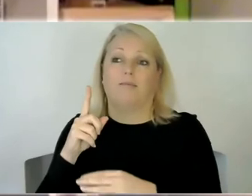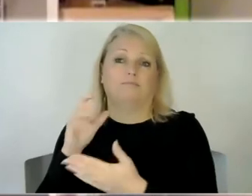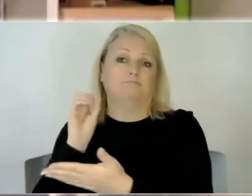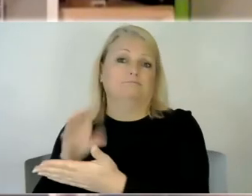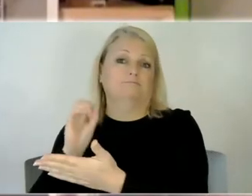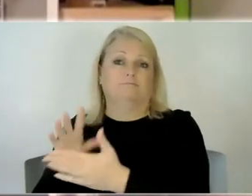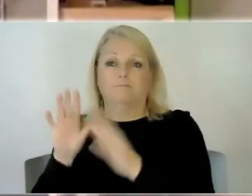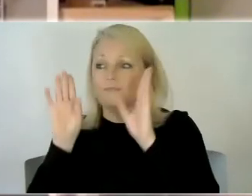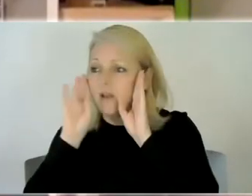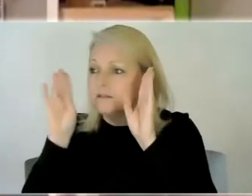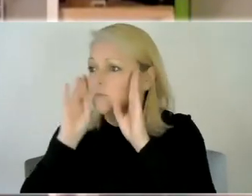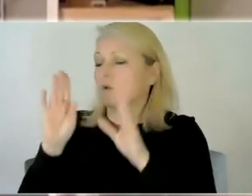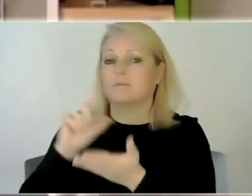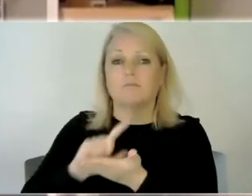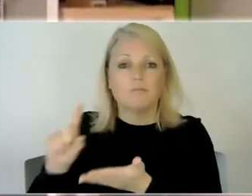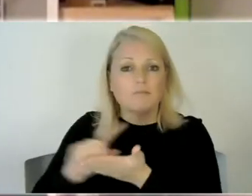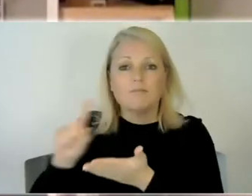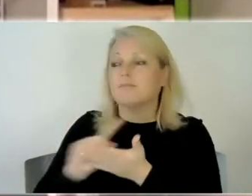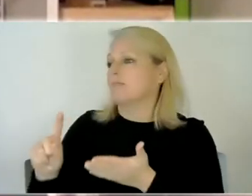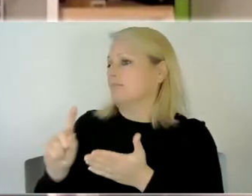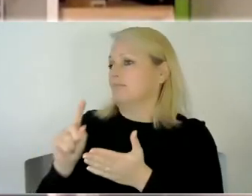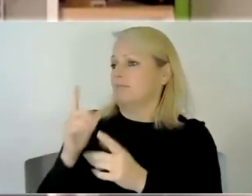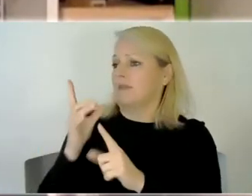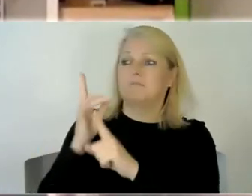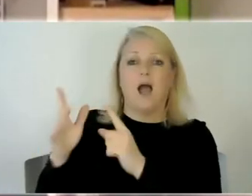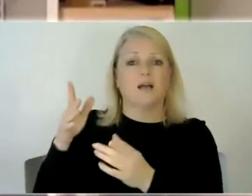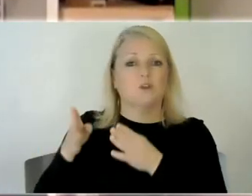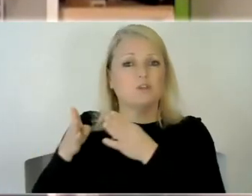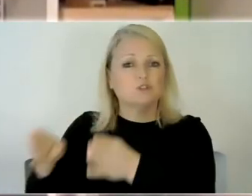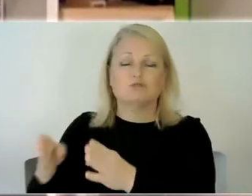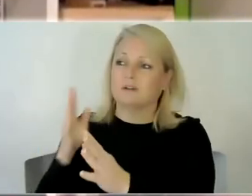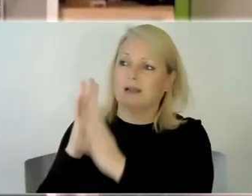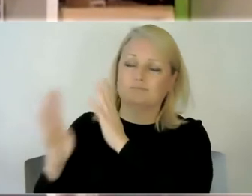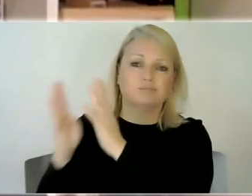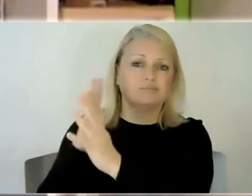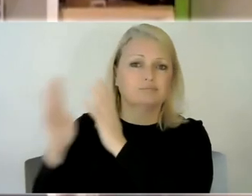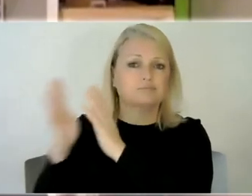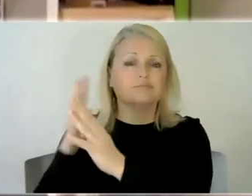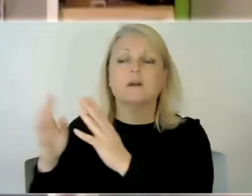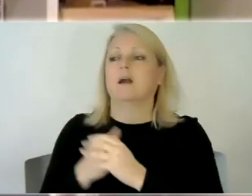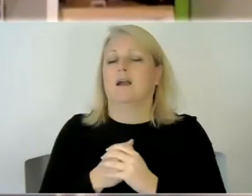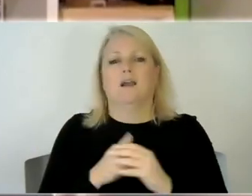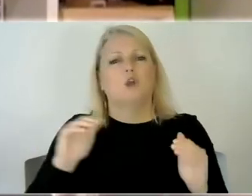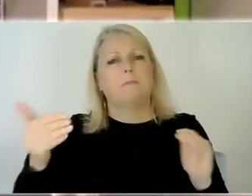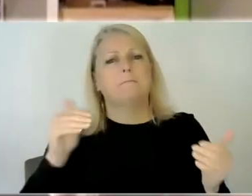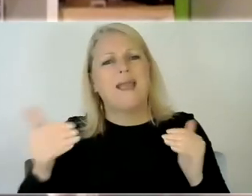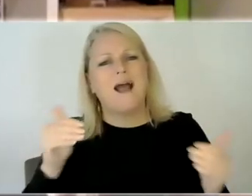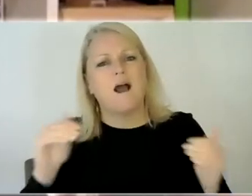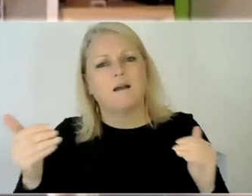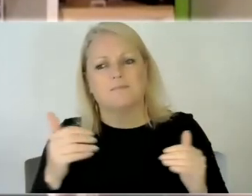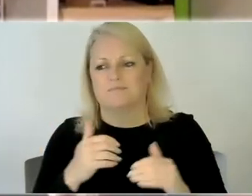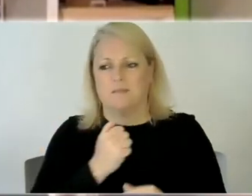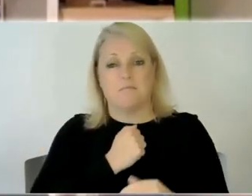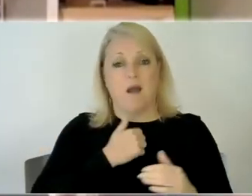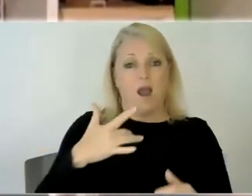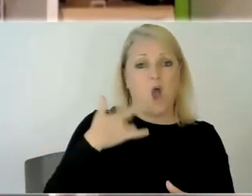people uh who you pass in the street and compare your kids or compare their your lives to